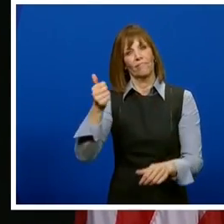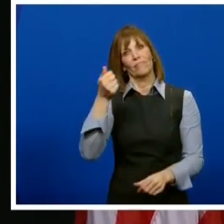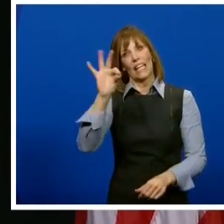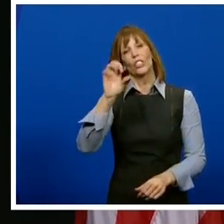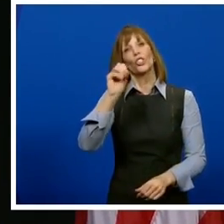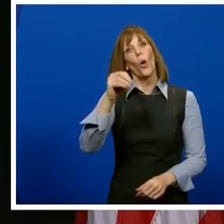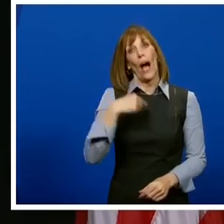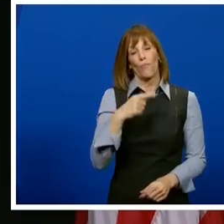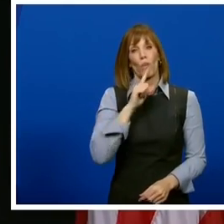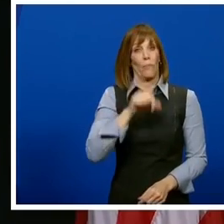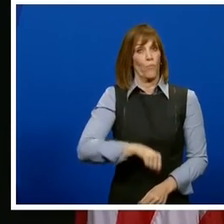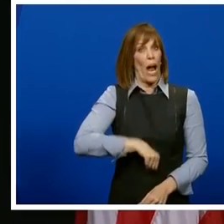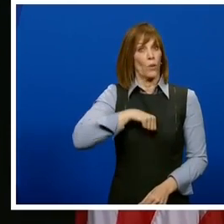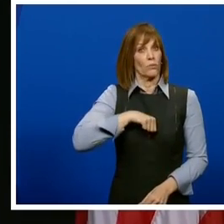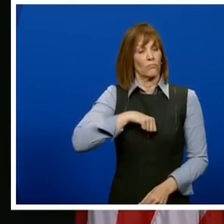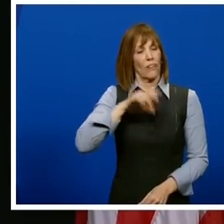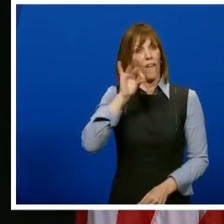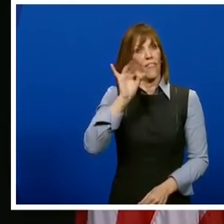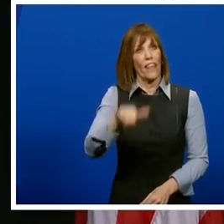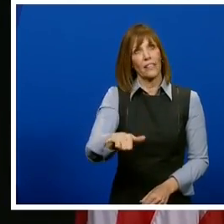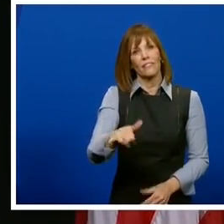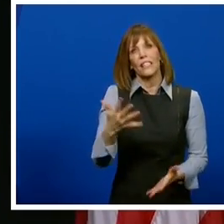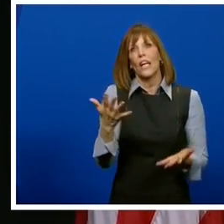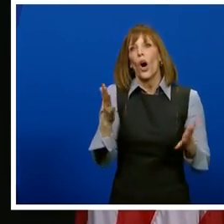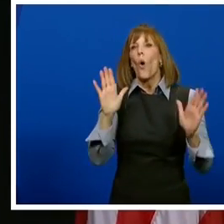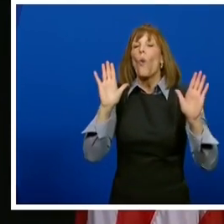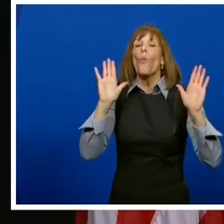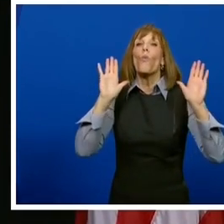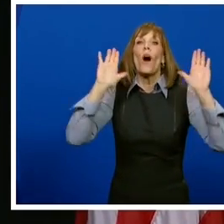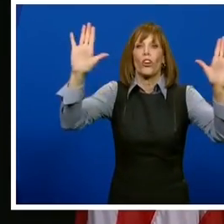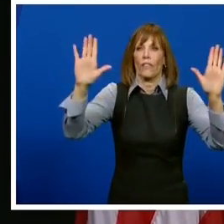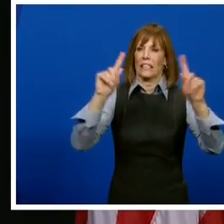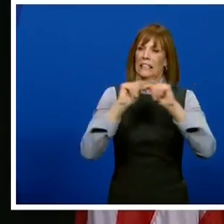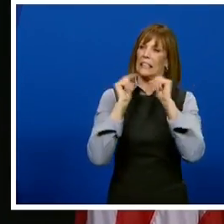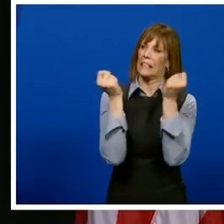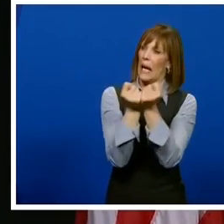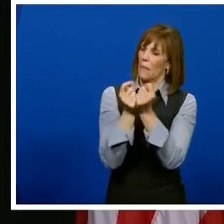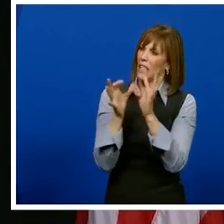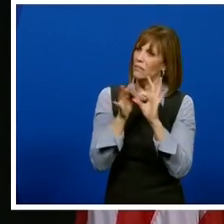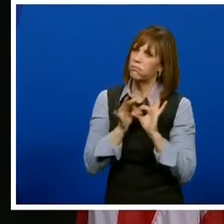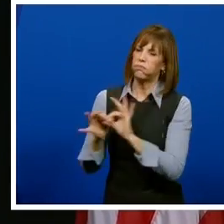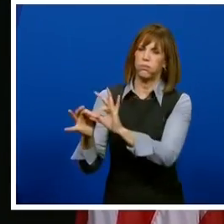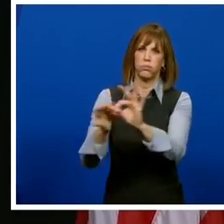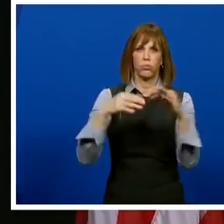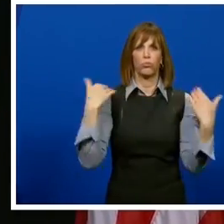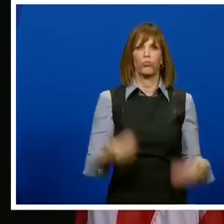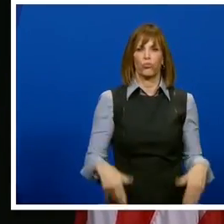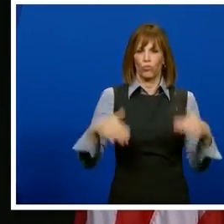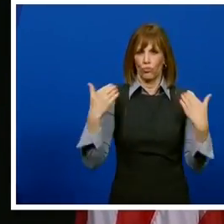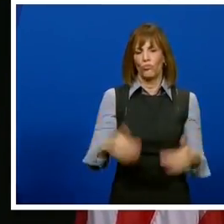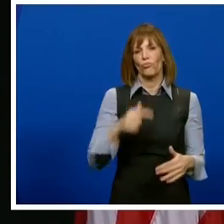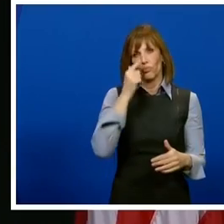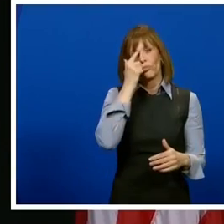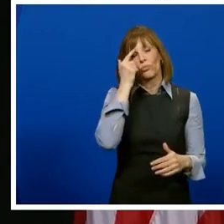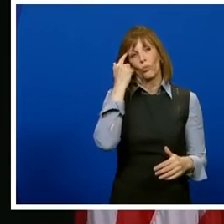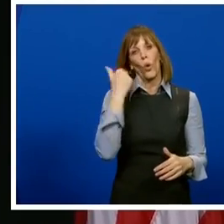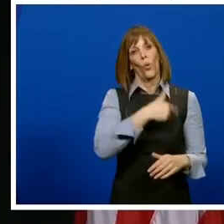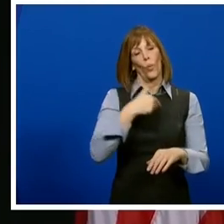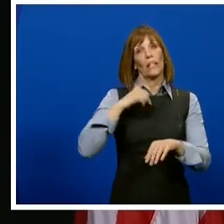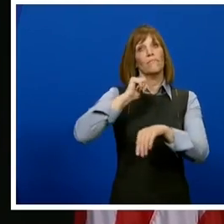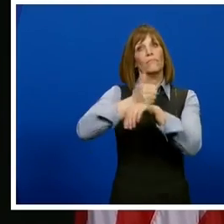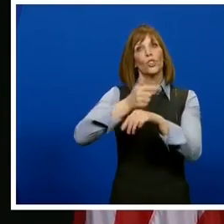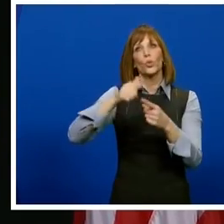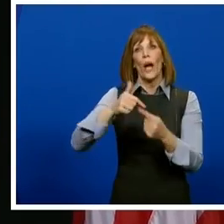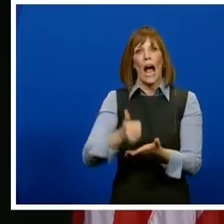proud of just the herculean team effort that I think we've put in place to help serve